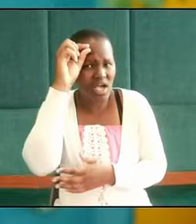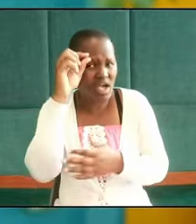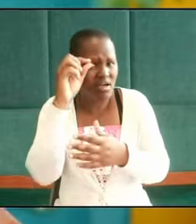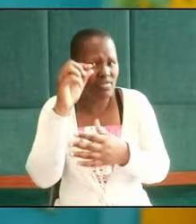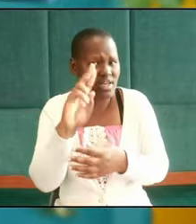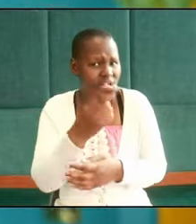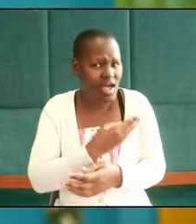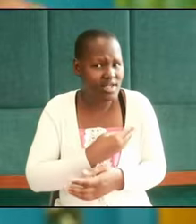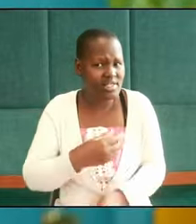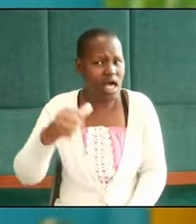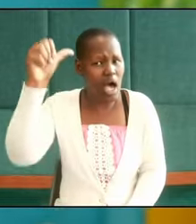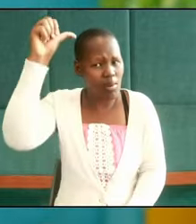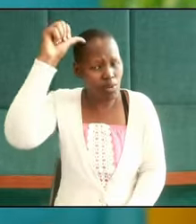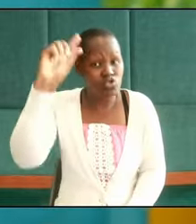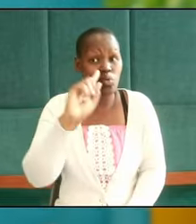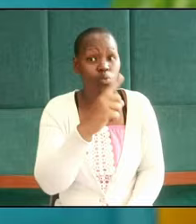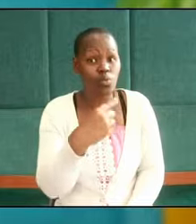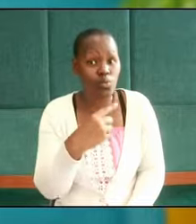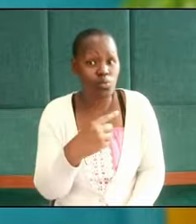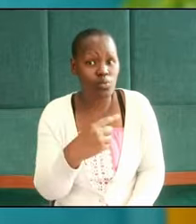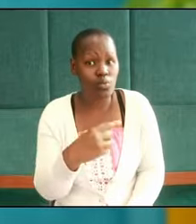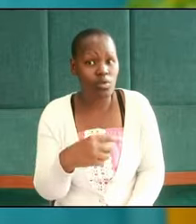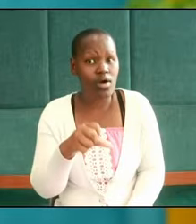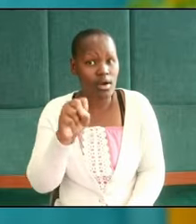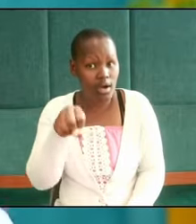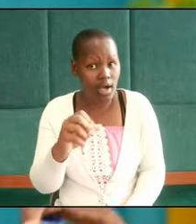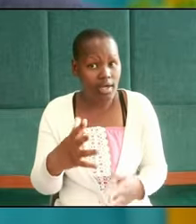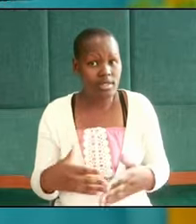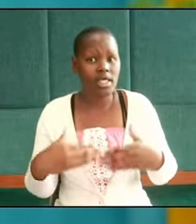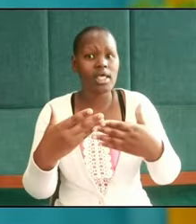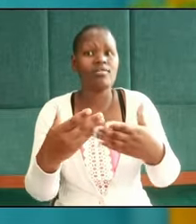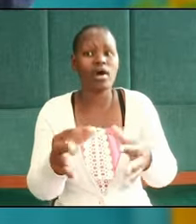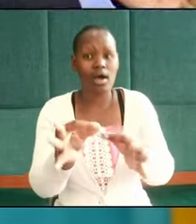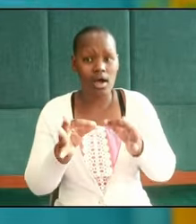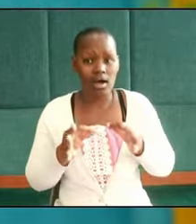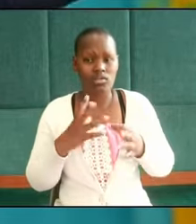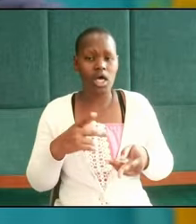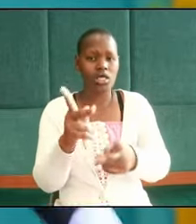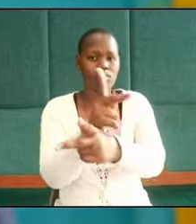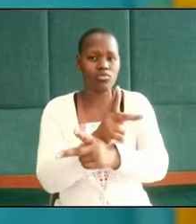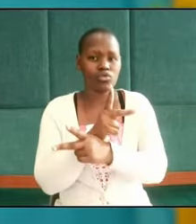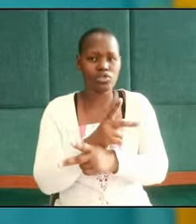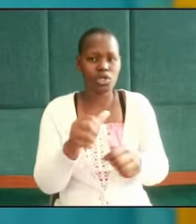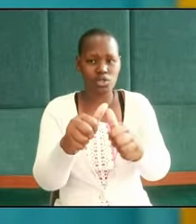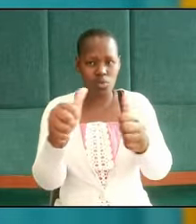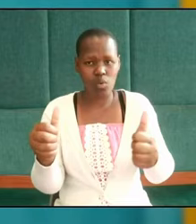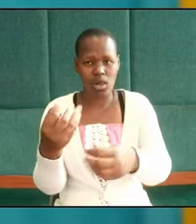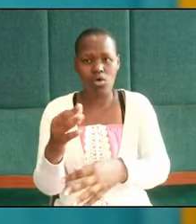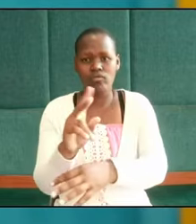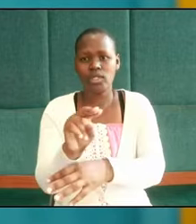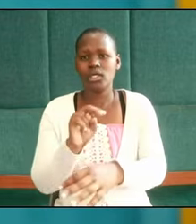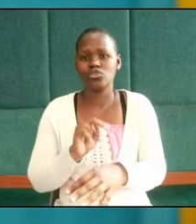appoint those who can give account and protect the wealth of the nation